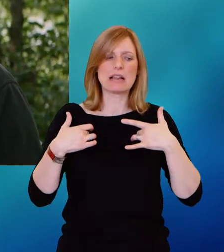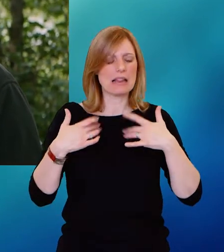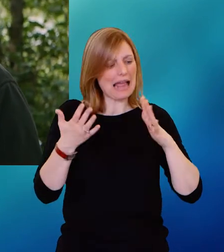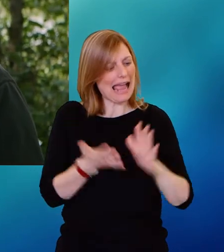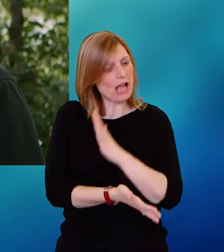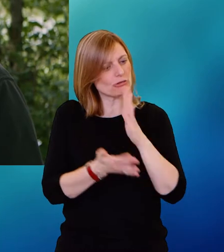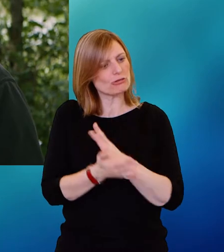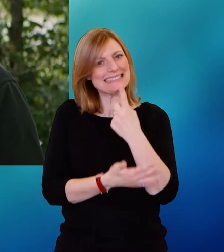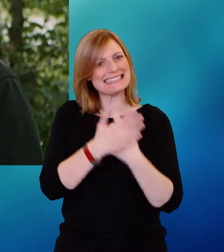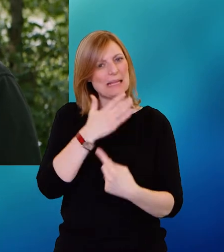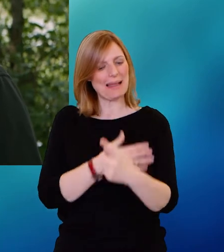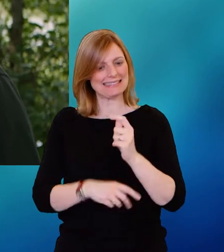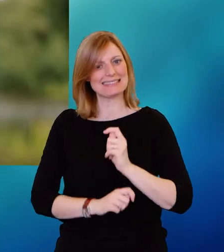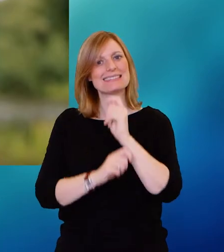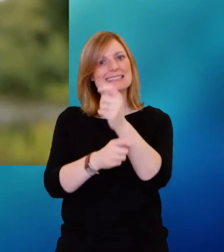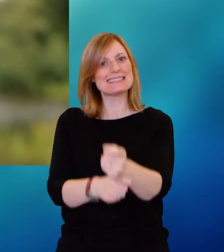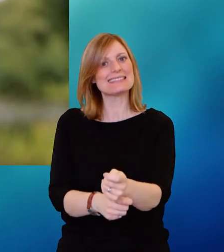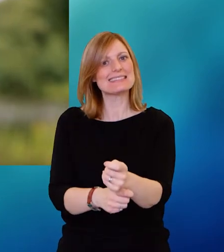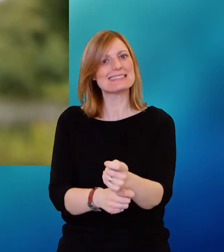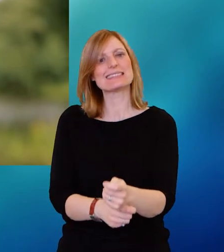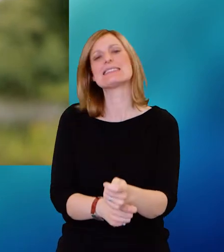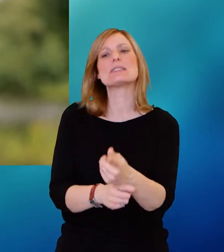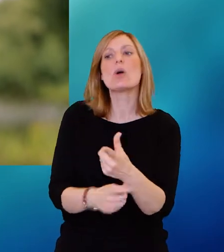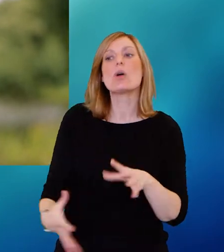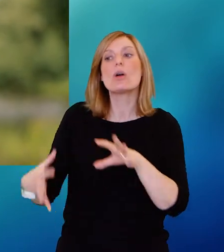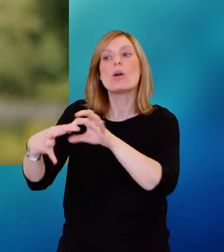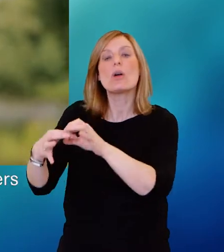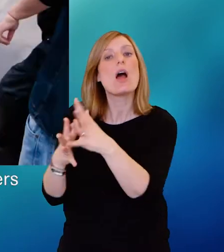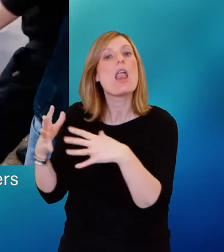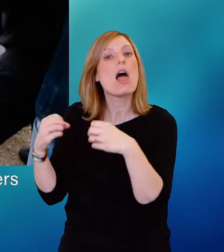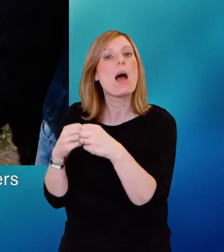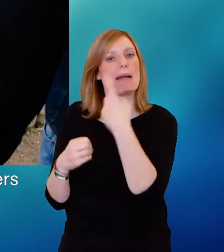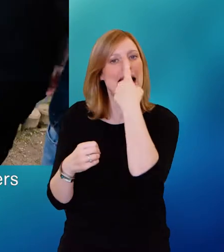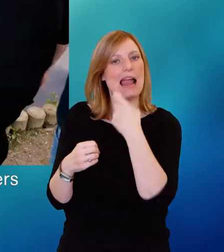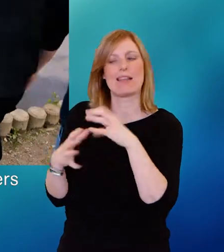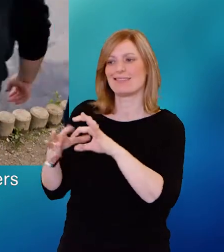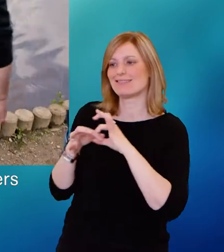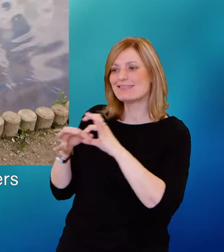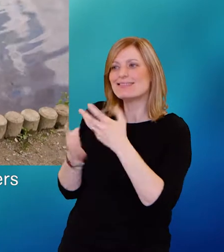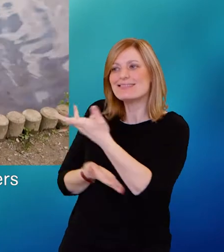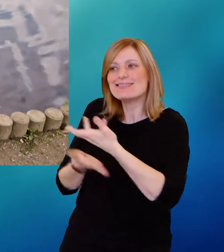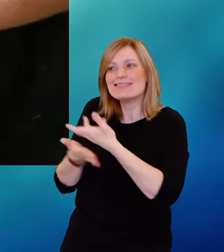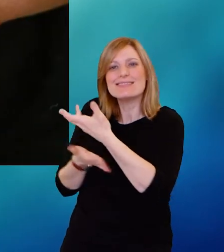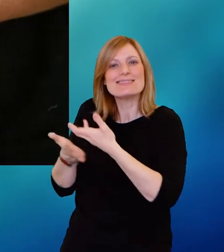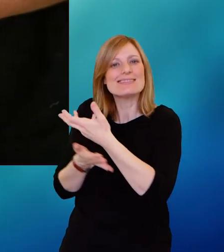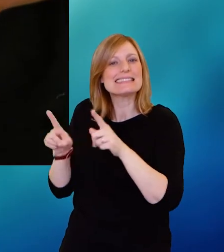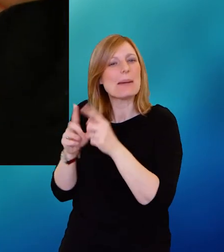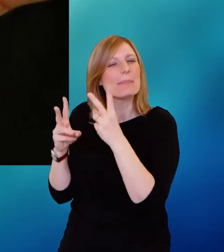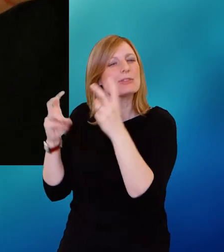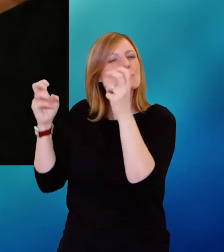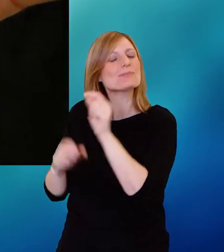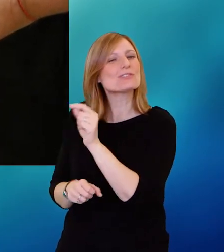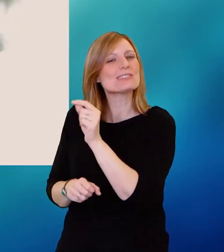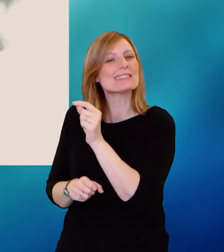that they can enjoy independently on their own. Obviously through being in the club, they'll have access to other like-minded anglers so there's a social